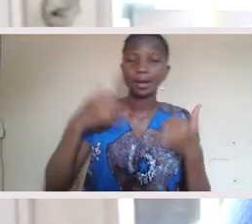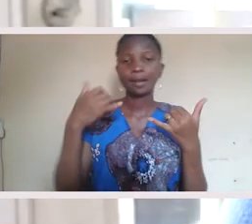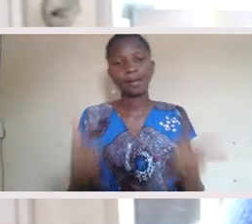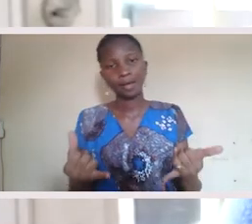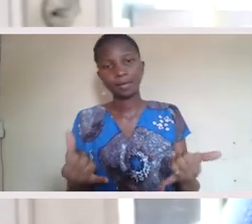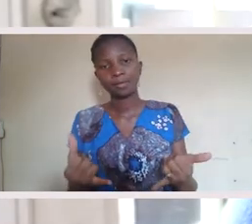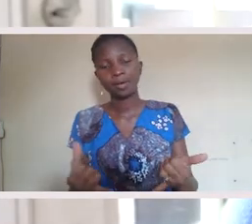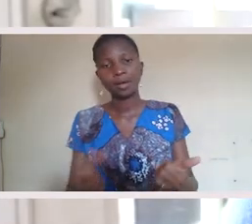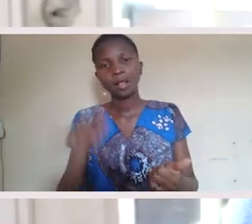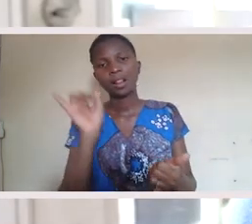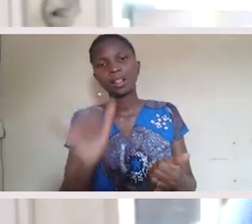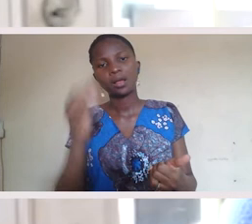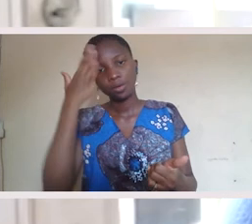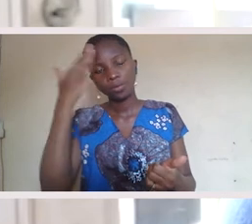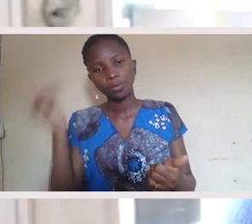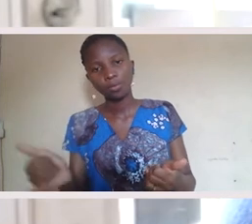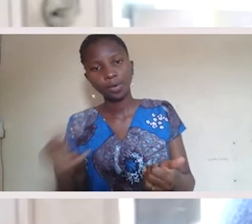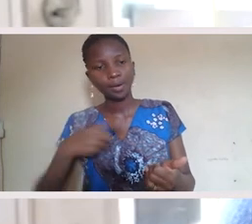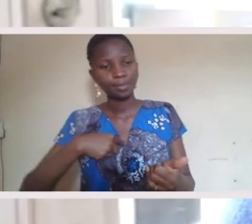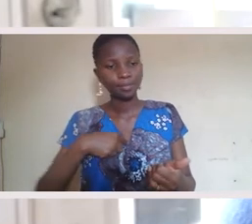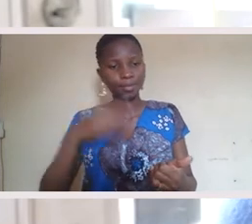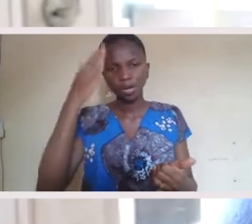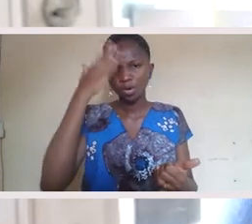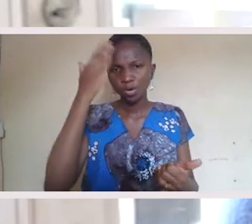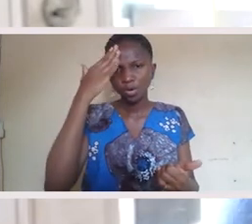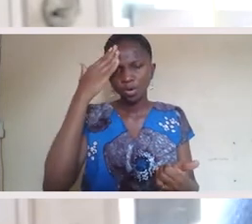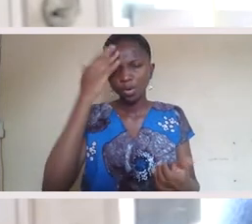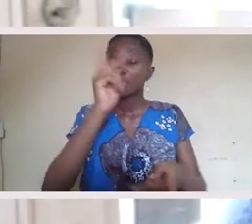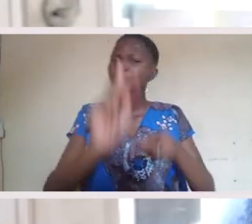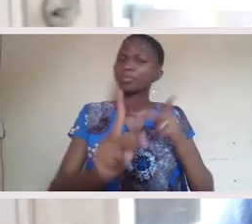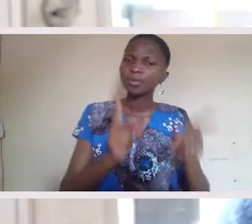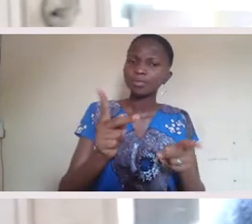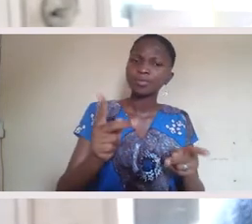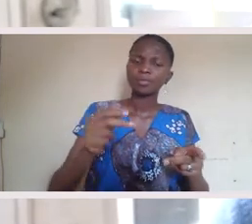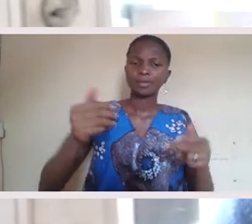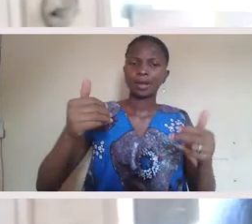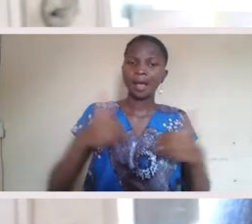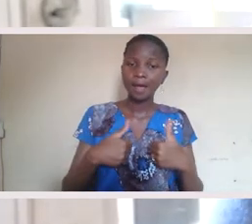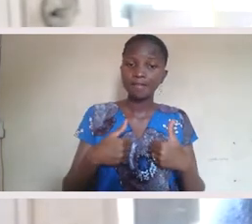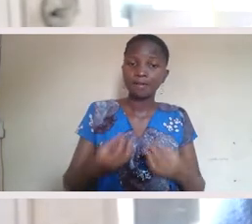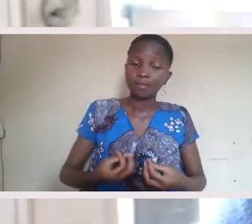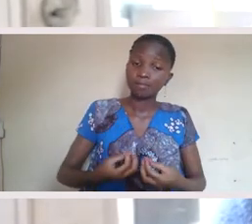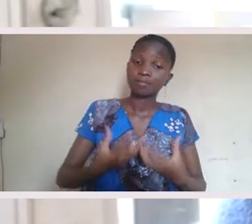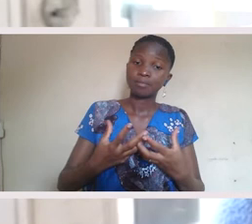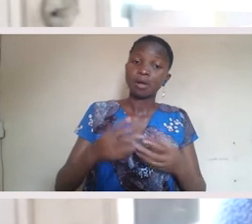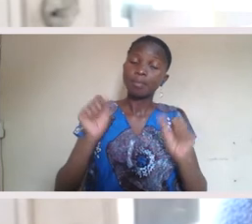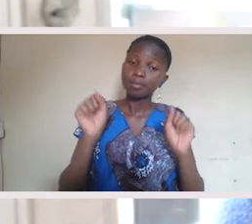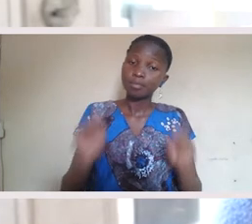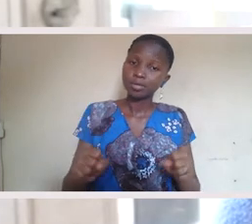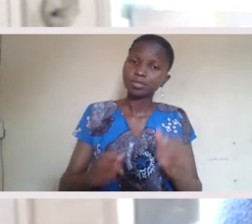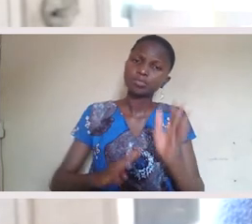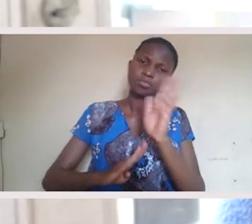human potentialist or human potentialism. I believe in the potential that we're going to get